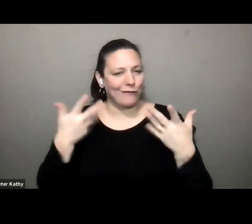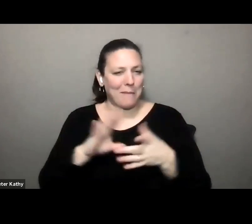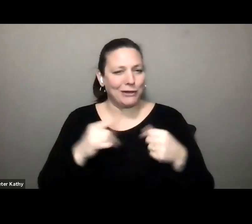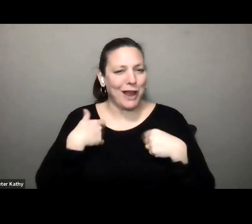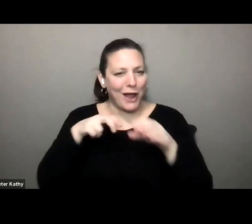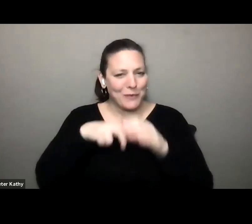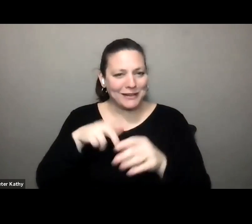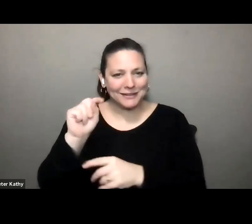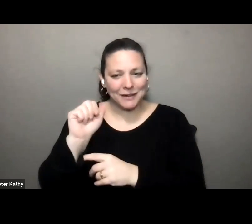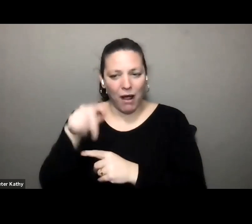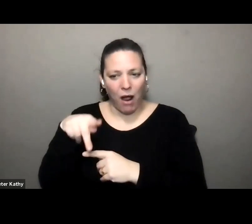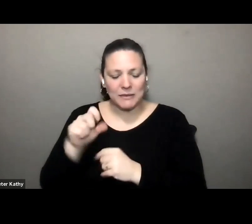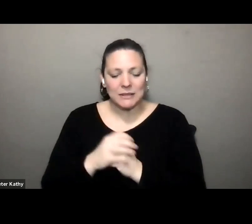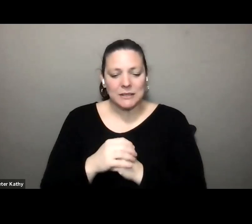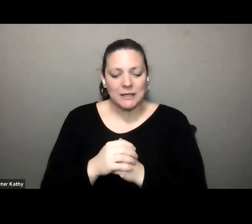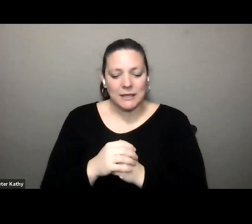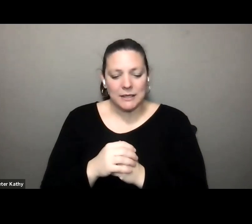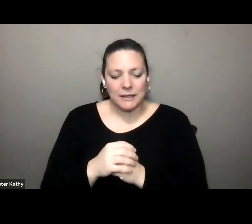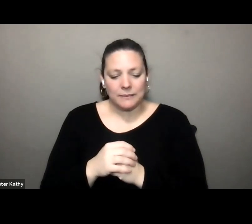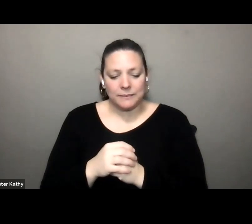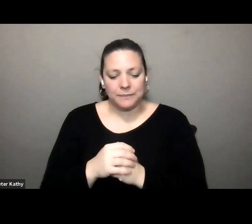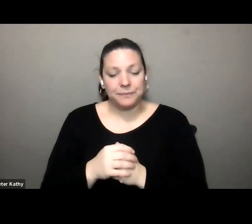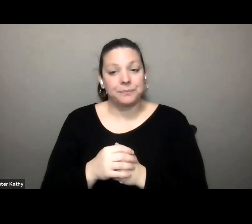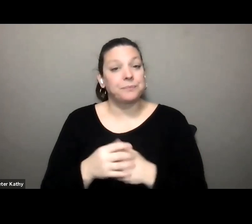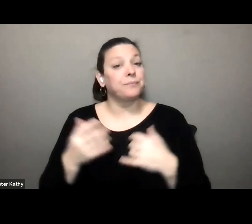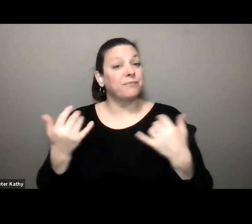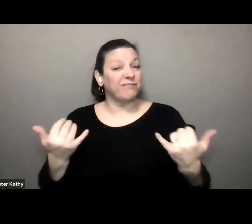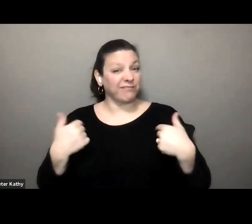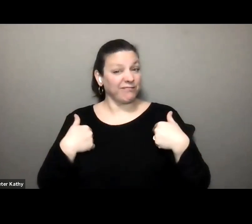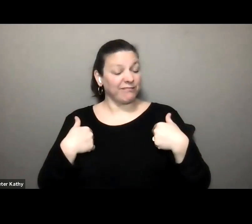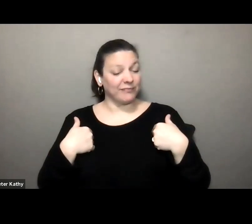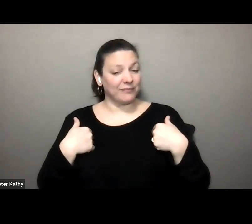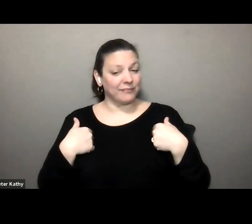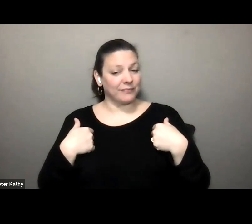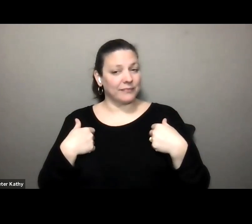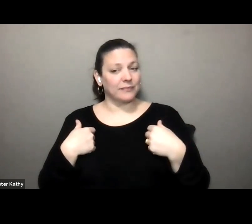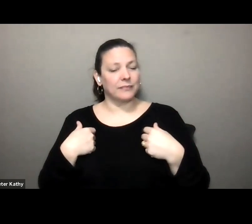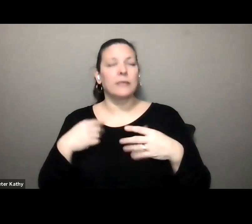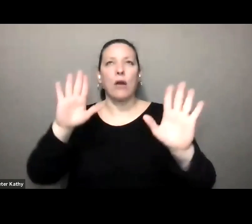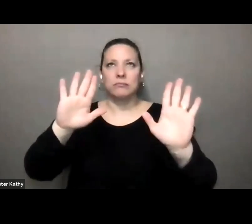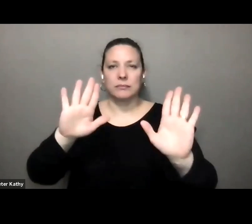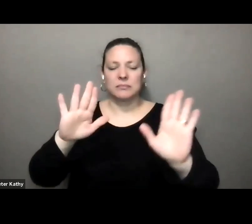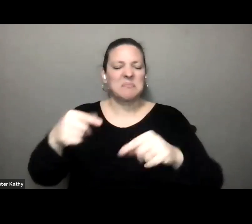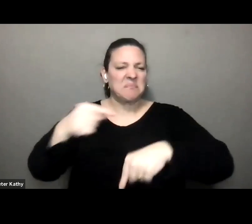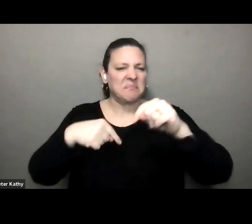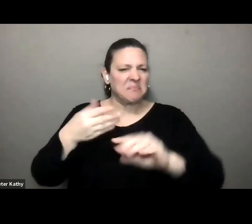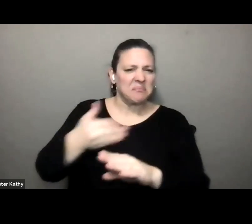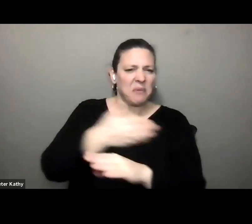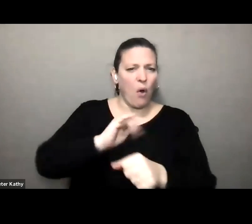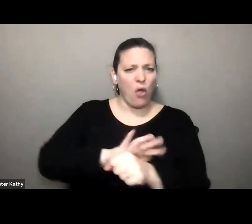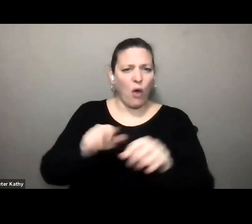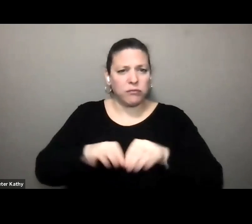currently uh take tarps to well um prior to the pandemic for about uh